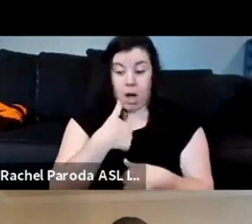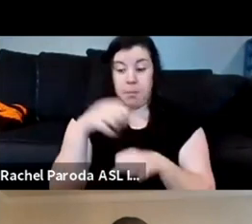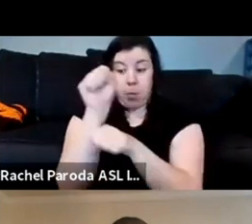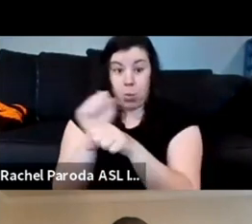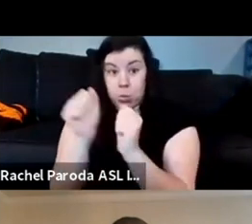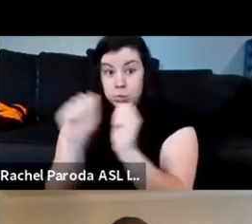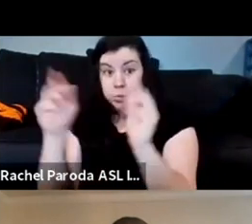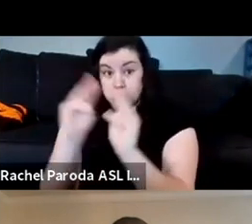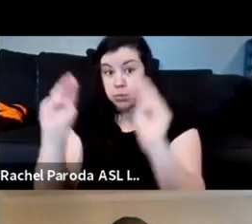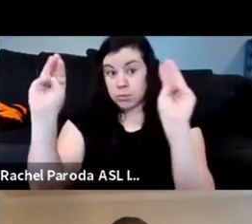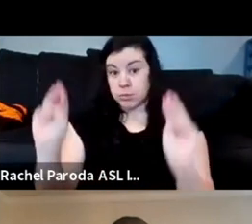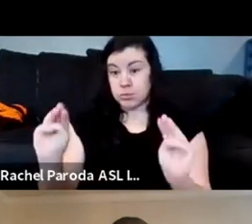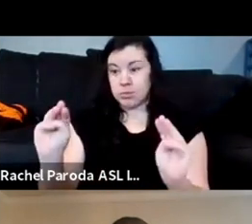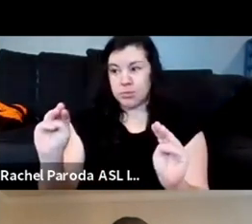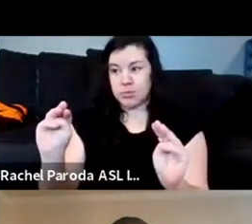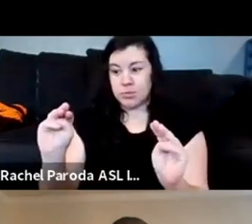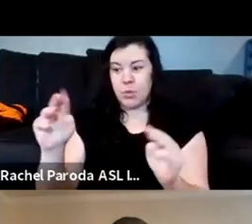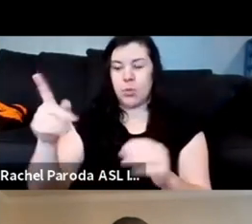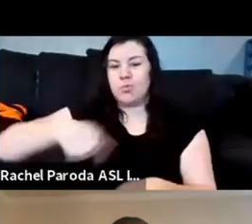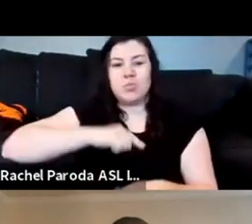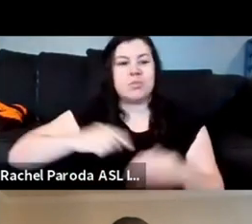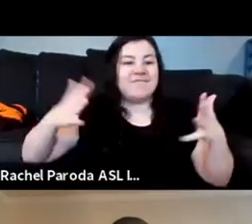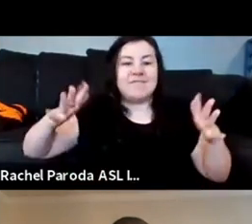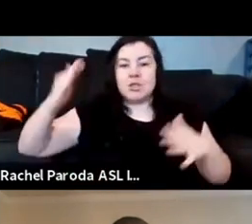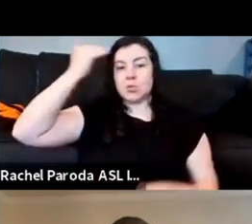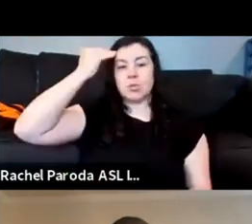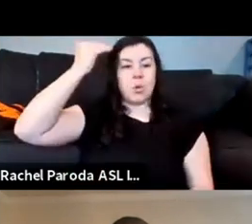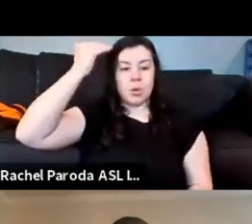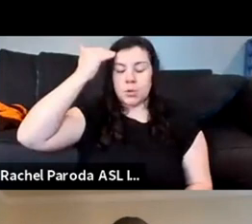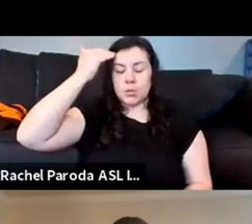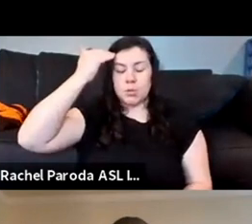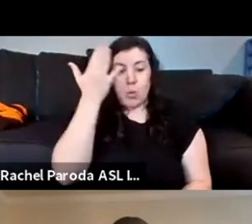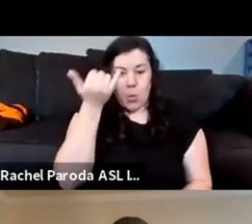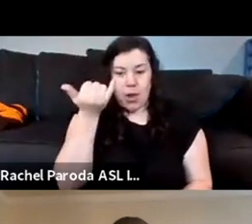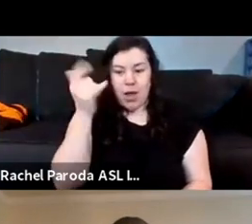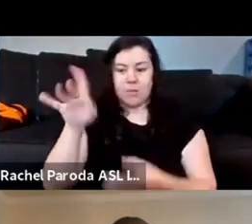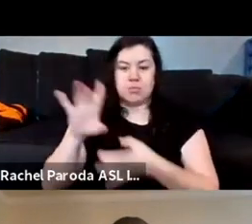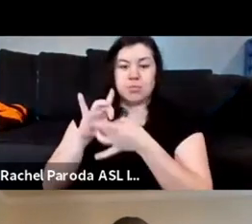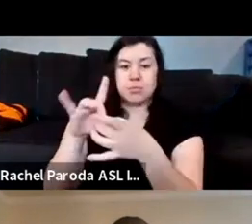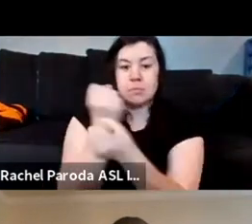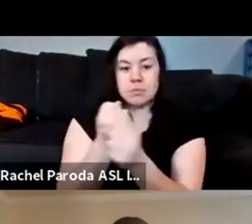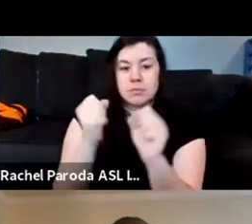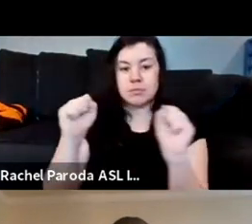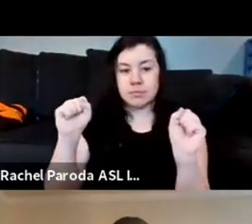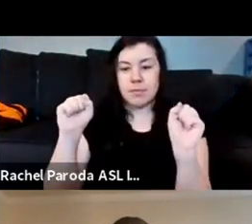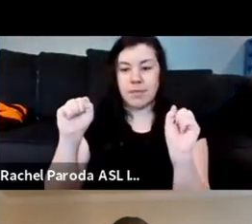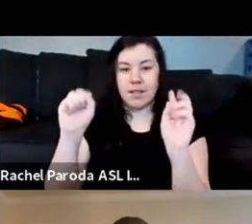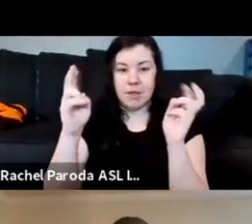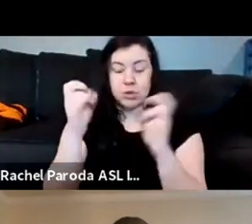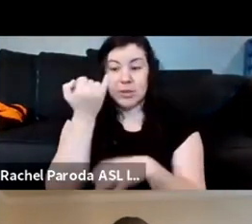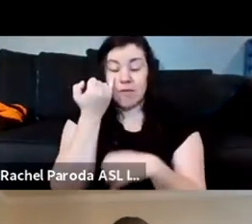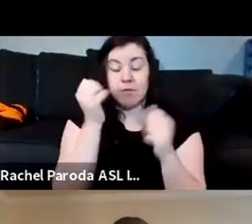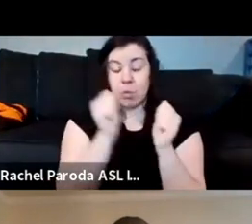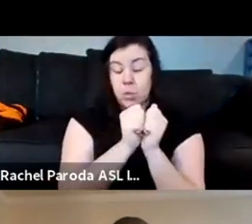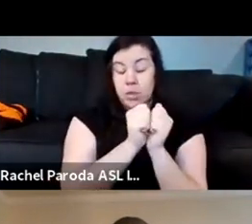we knew this on the front lines we knew this and i knew this because it was a safety issue when we would protest with families